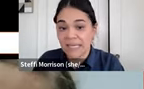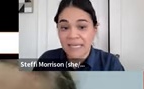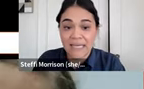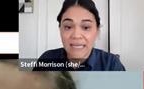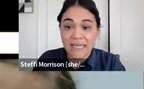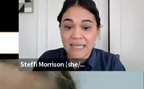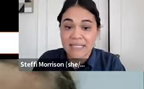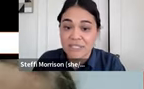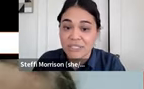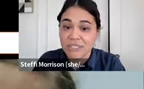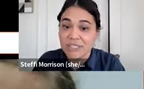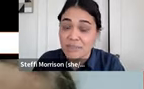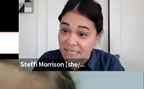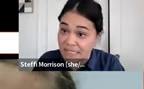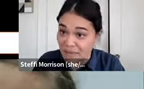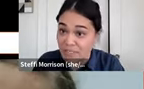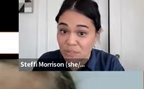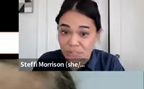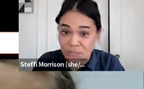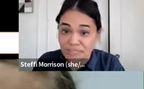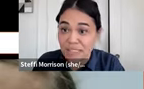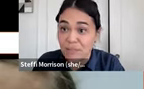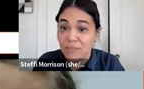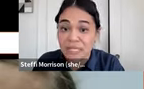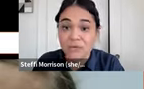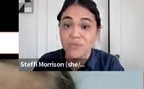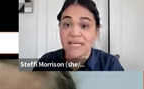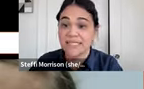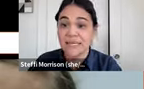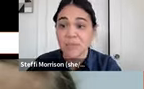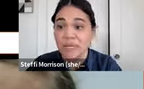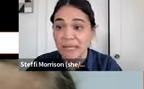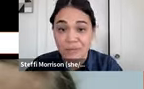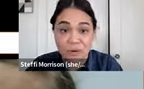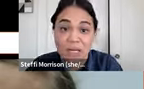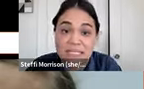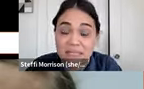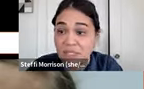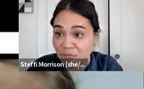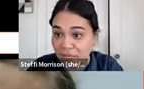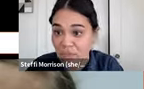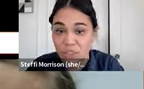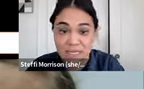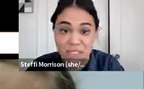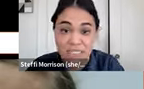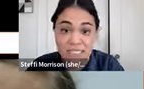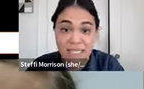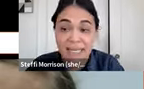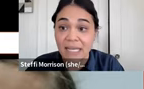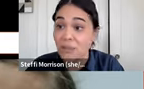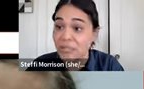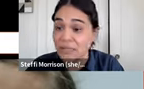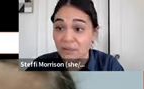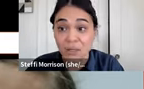So, in addition to spending down these reserves, many groups had to implement other cost saving survival strategies,